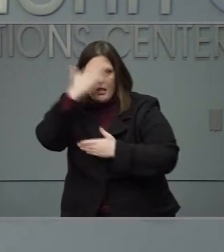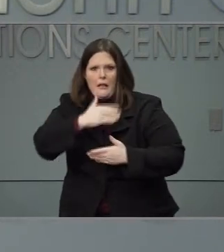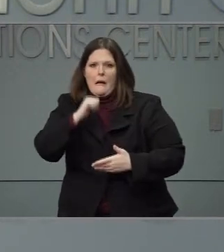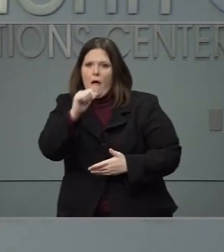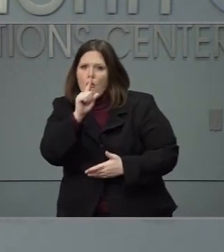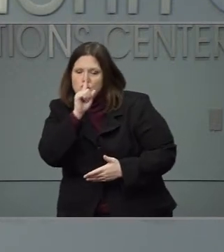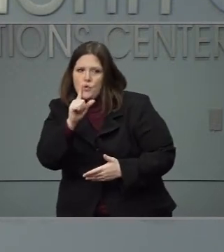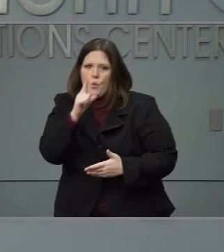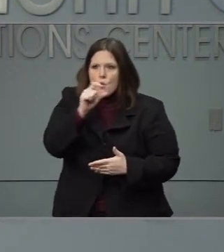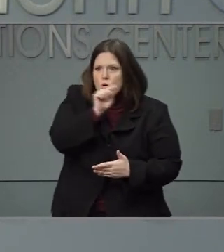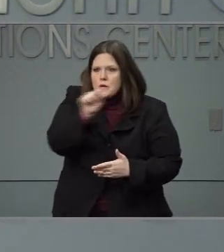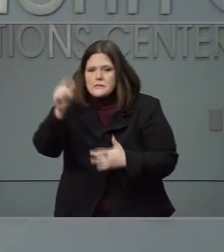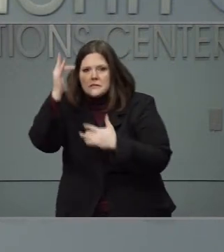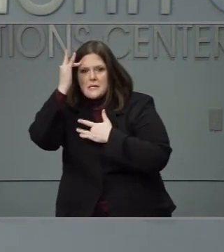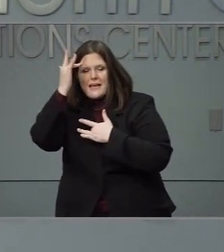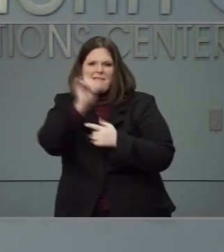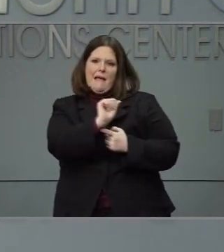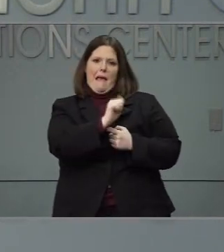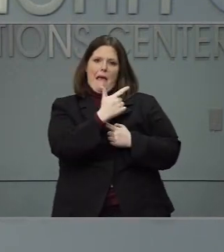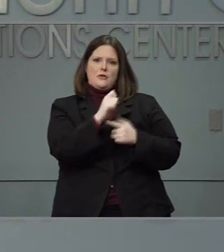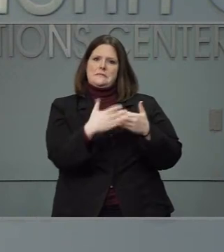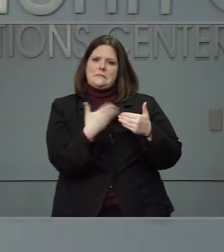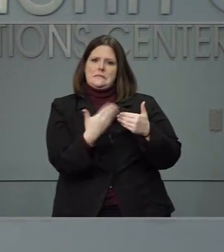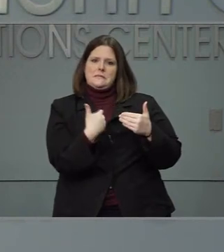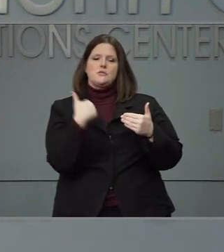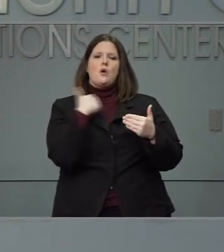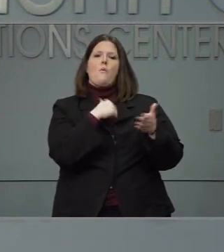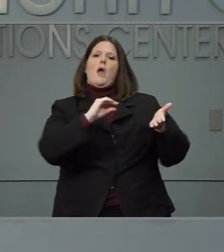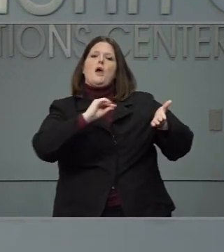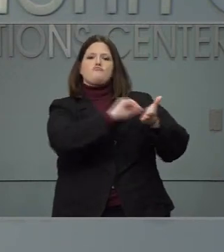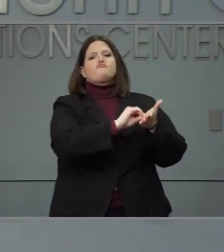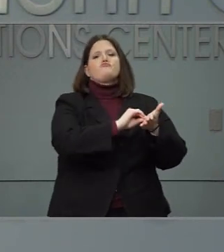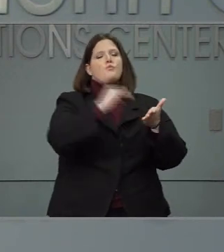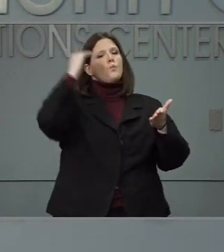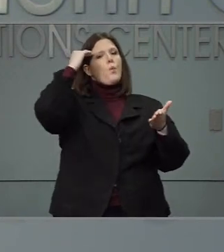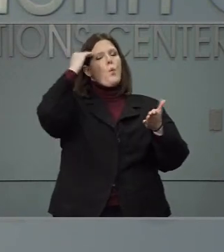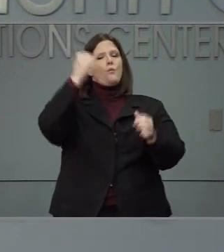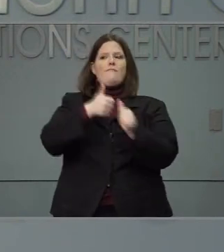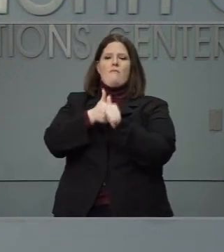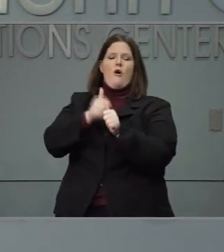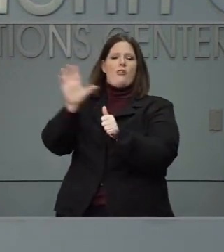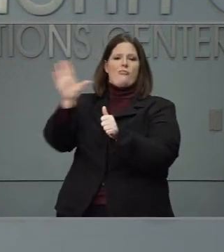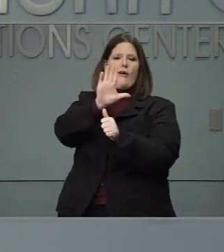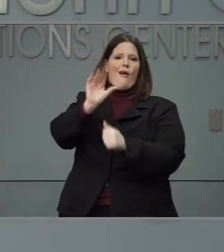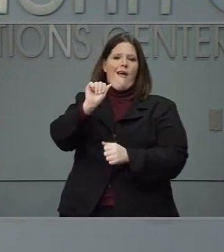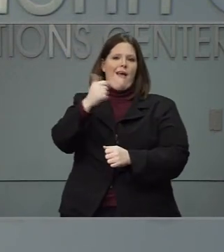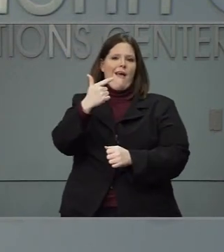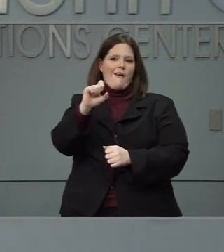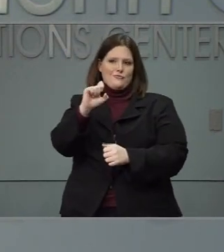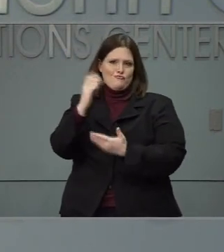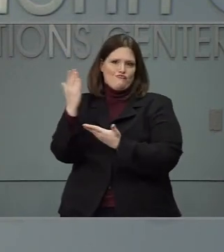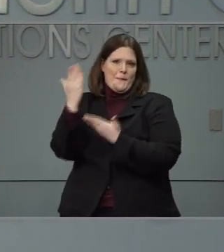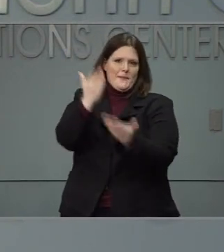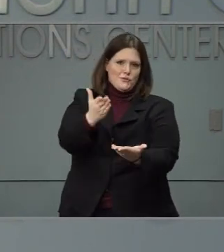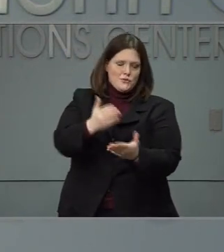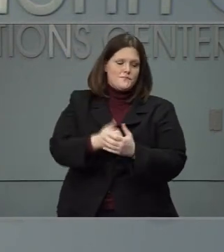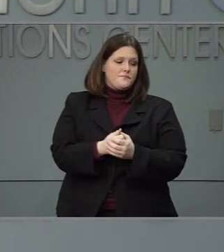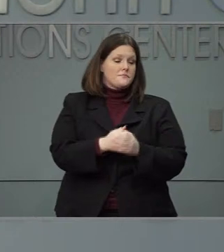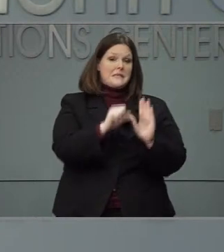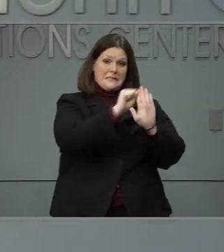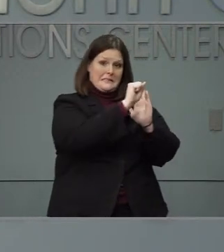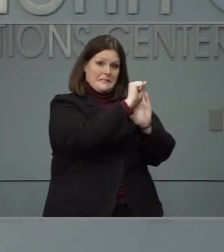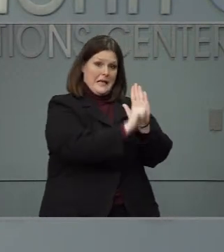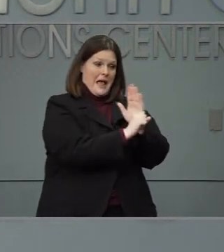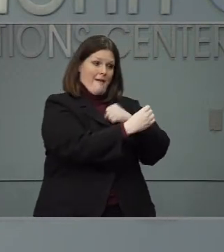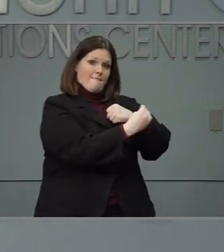new advice based upon people's age and our people looked at it. We are state advisory committee